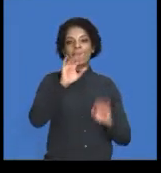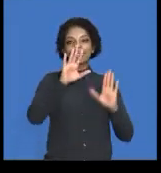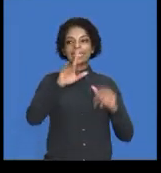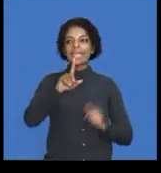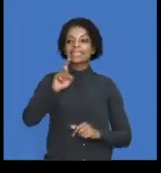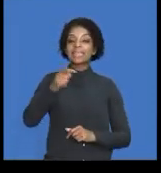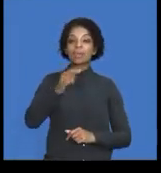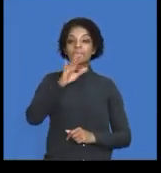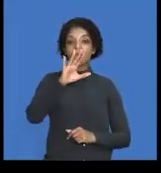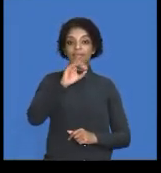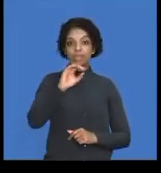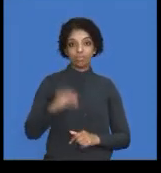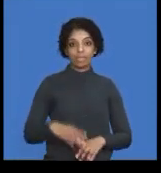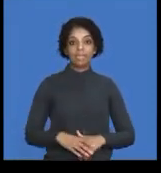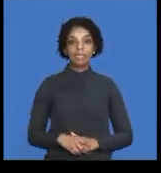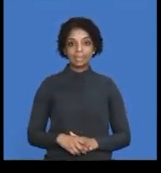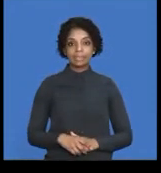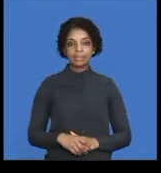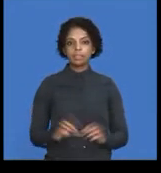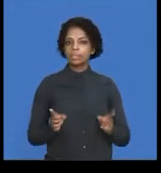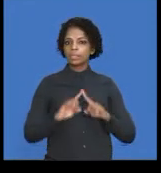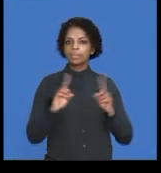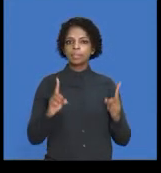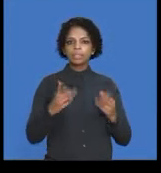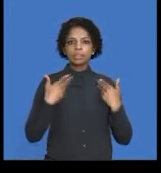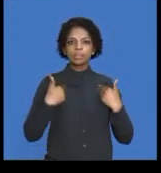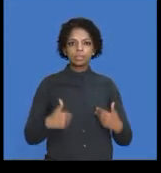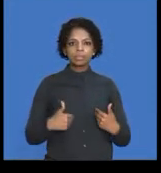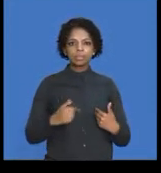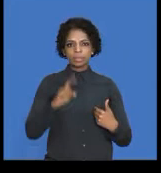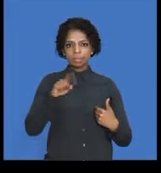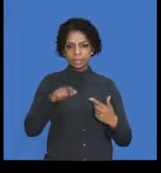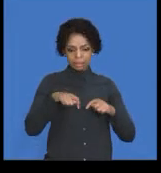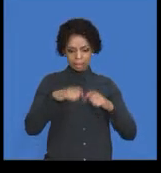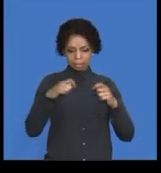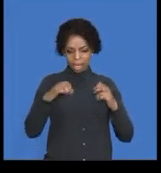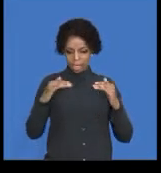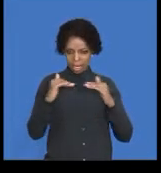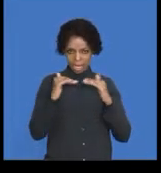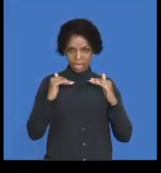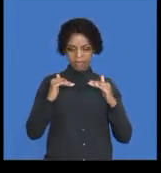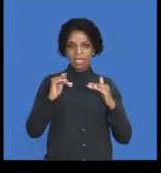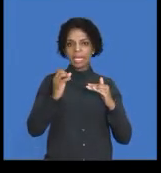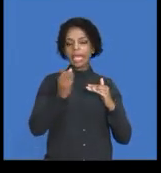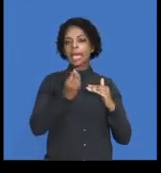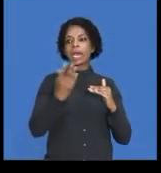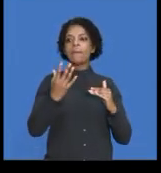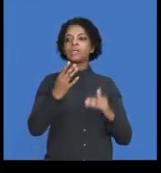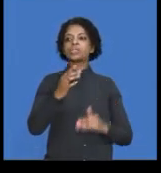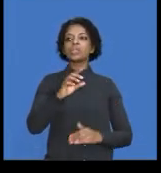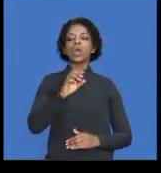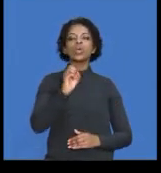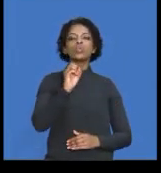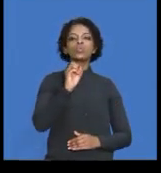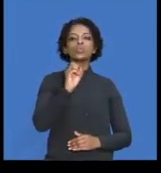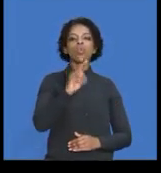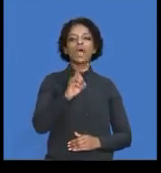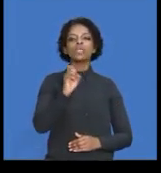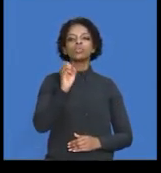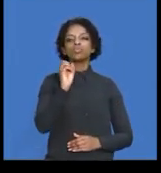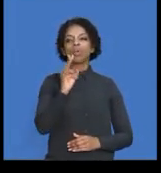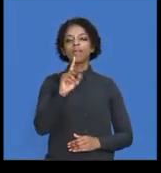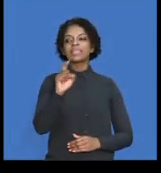However, my break-even point was 112,099. Can you see?